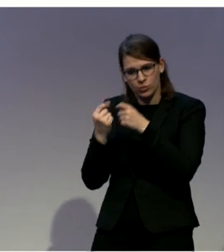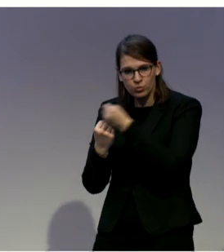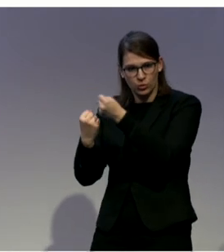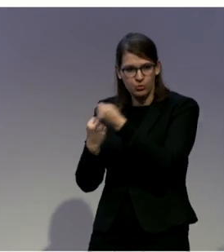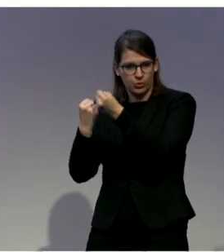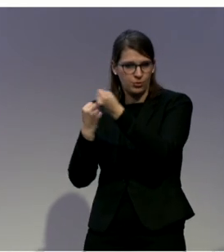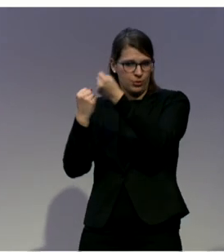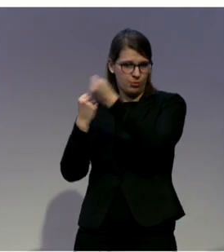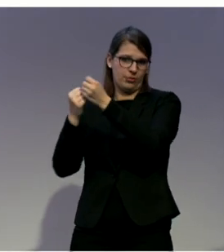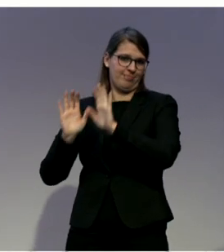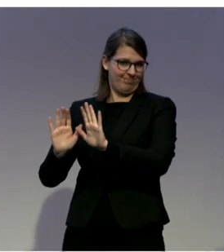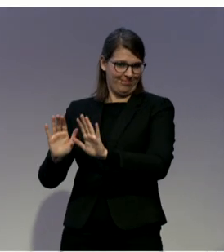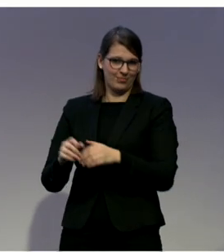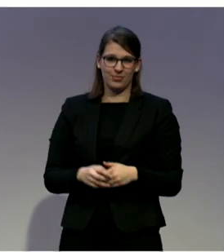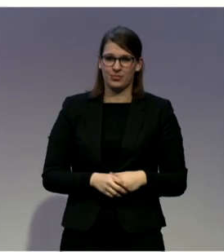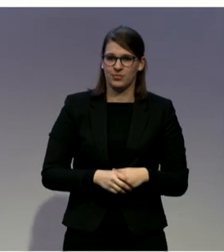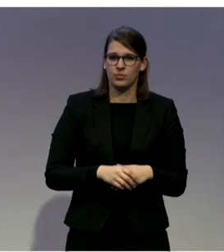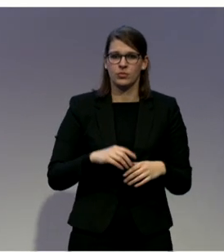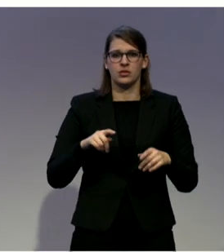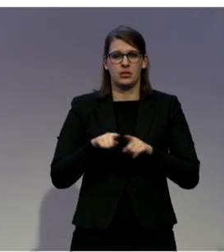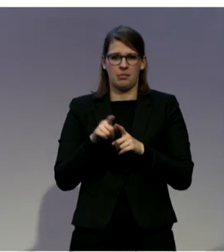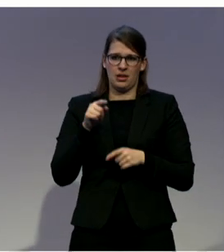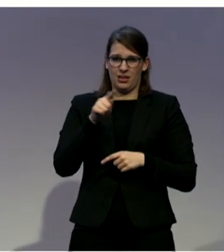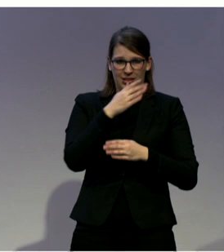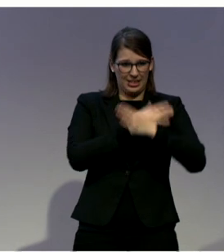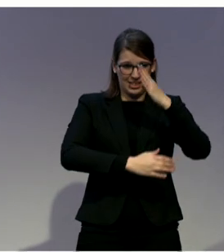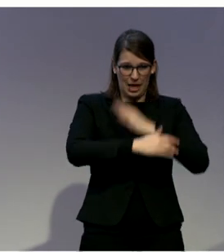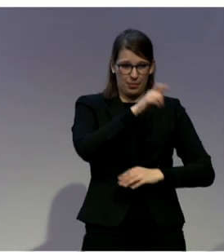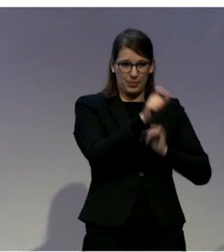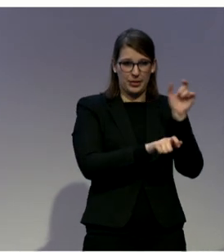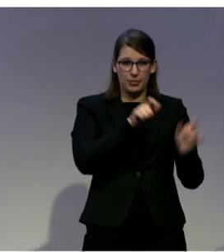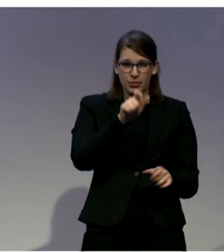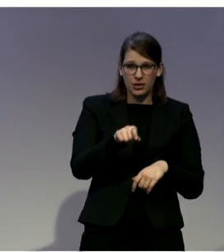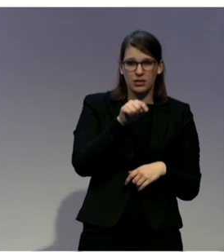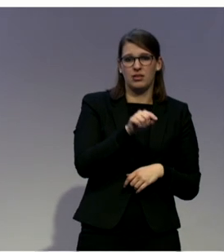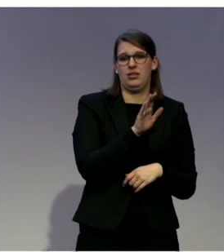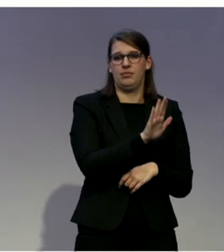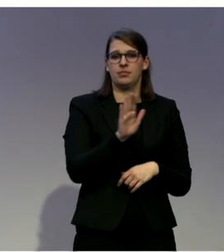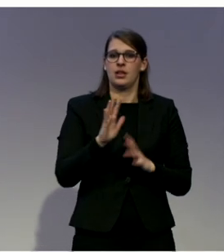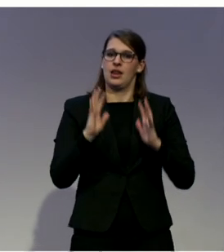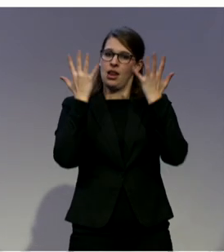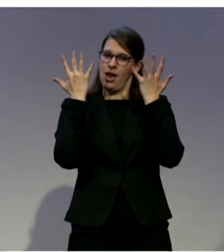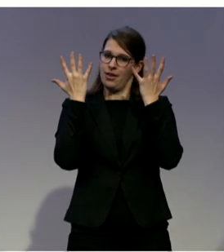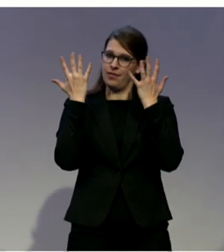people with disabilities take control over their lives and make decisions.